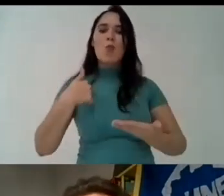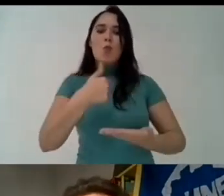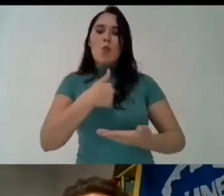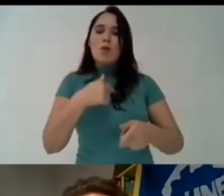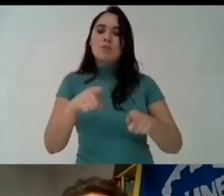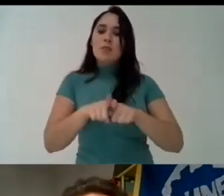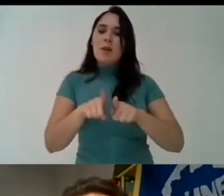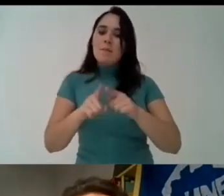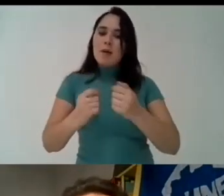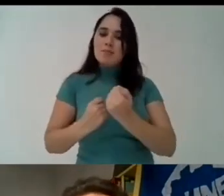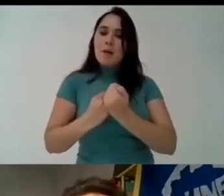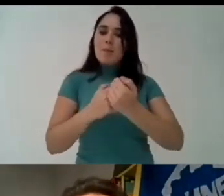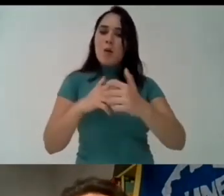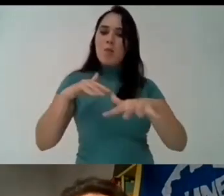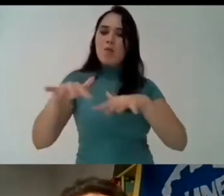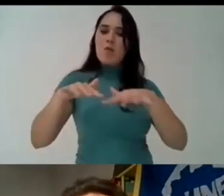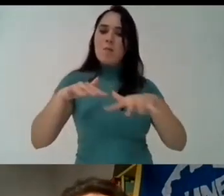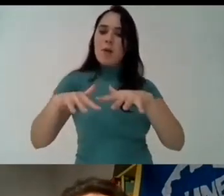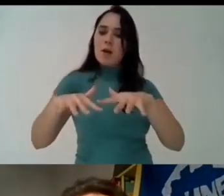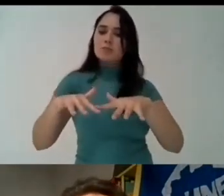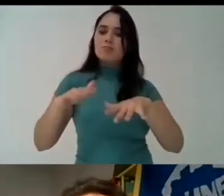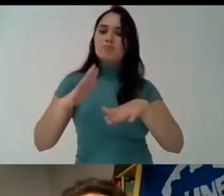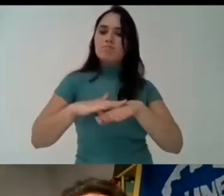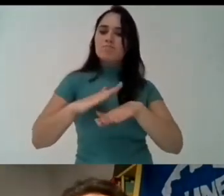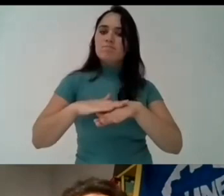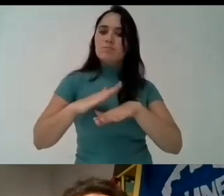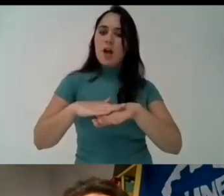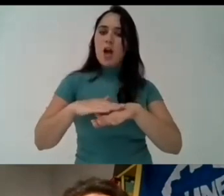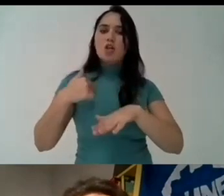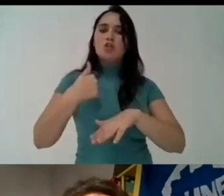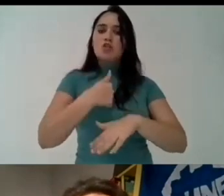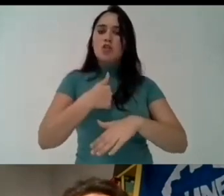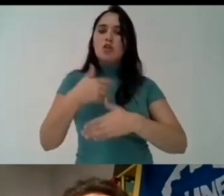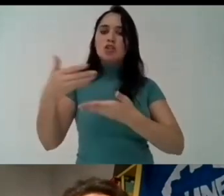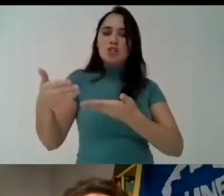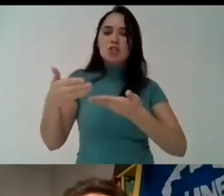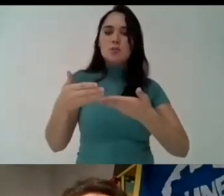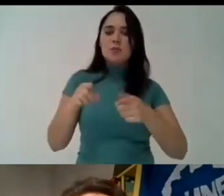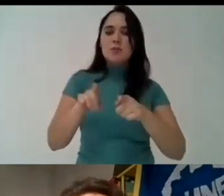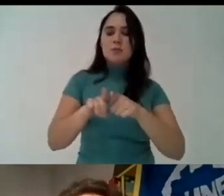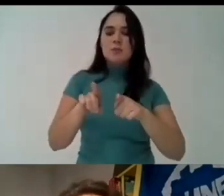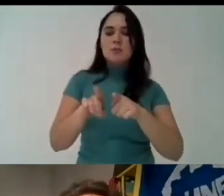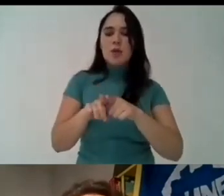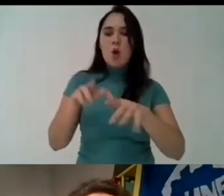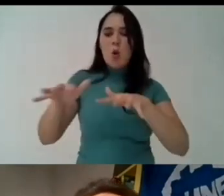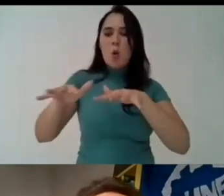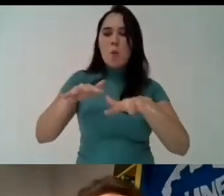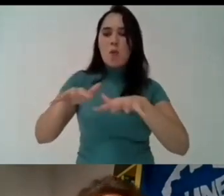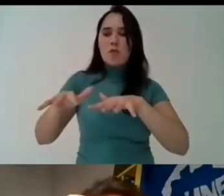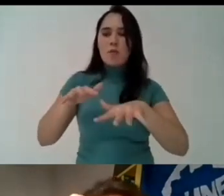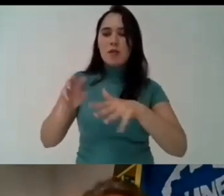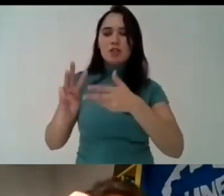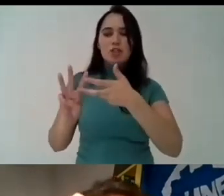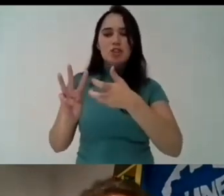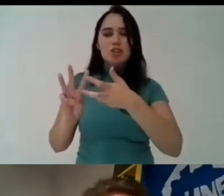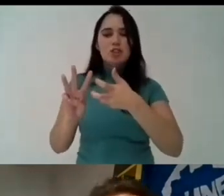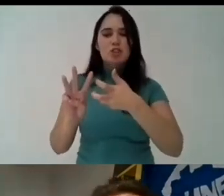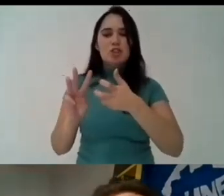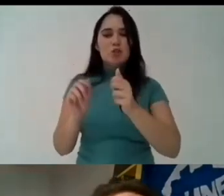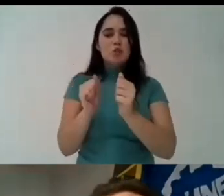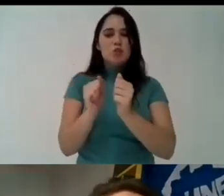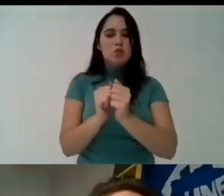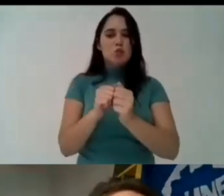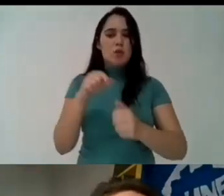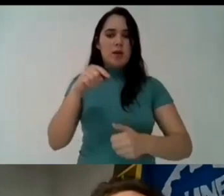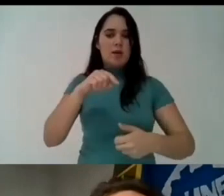qualify teachers and uh lawyers and all the other professions to help our indigenous